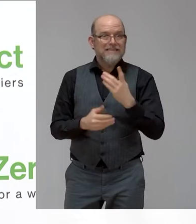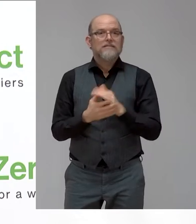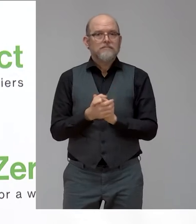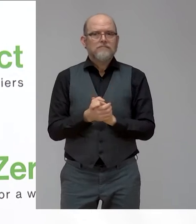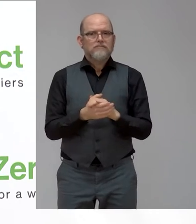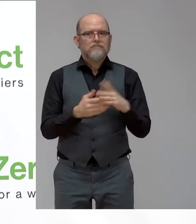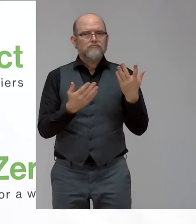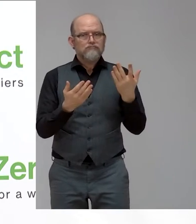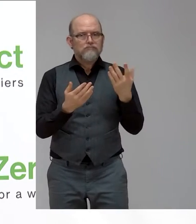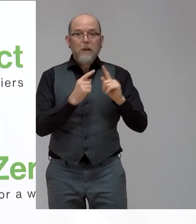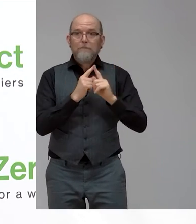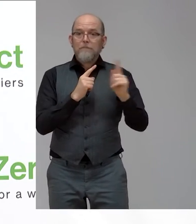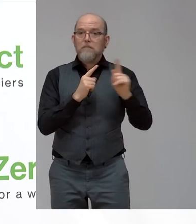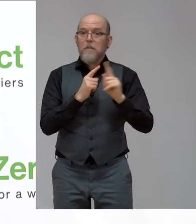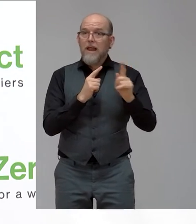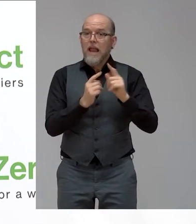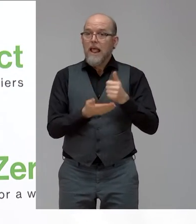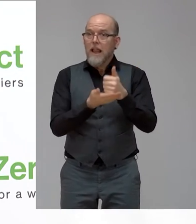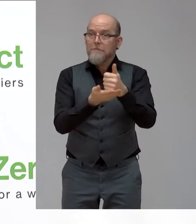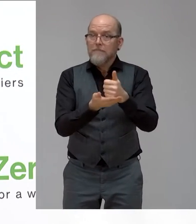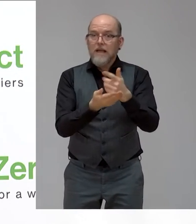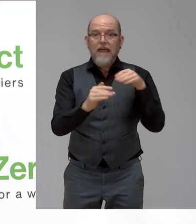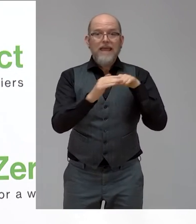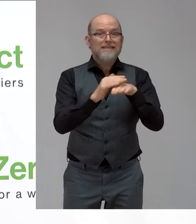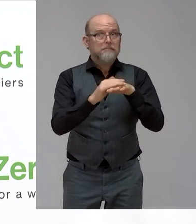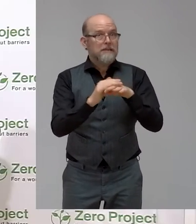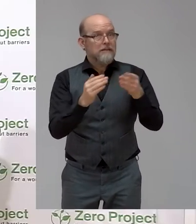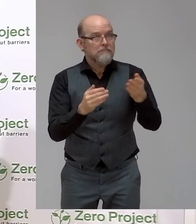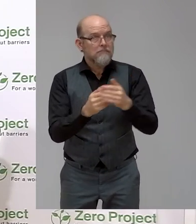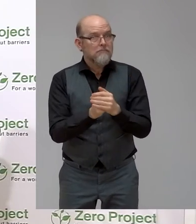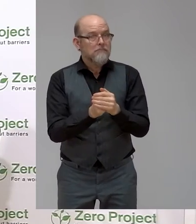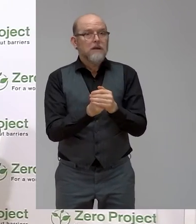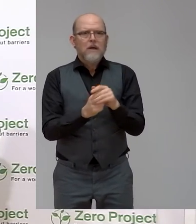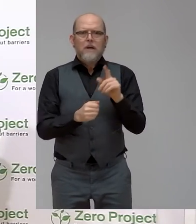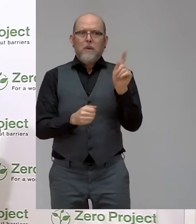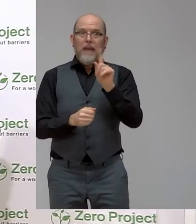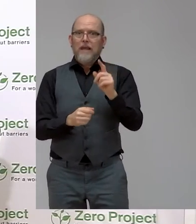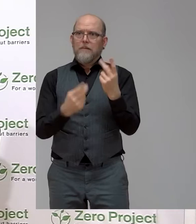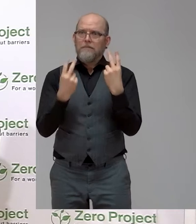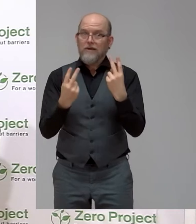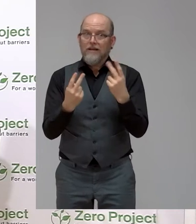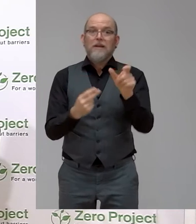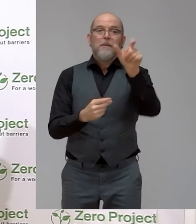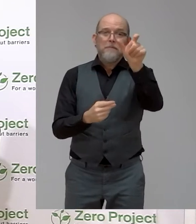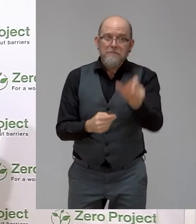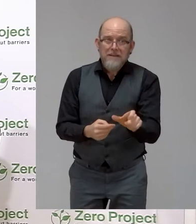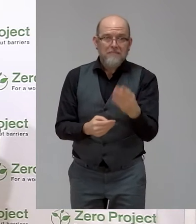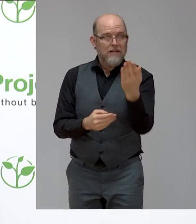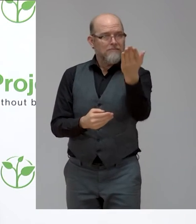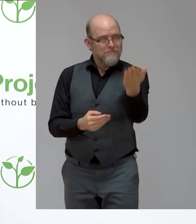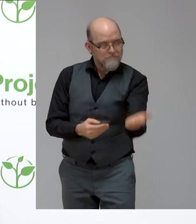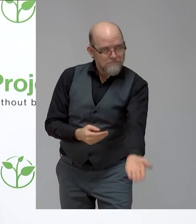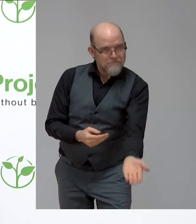puts the candidate at the center of the process. Very good. Thank you. Bank Austria is working in a highly